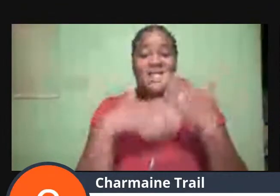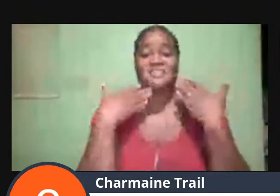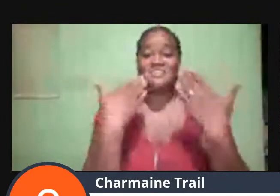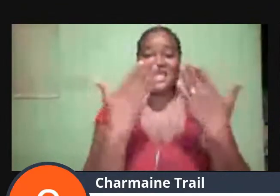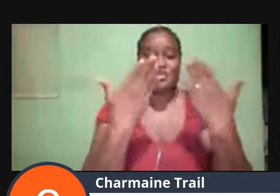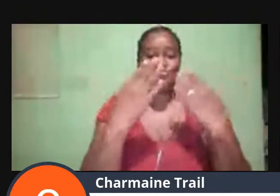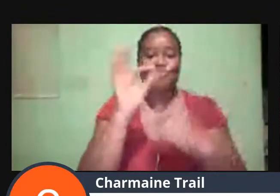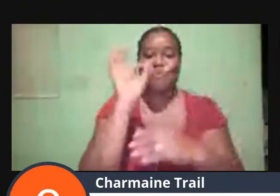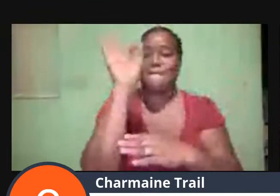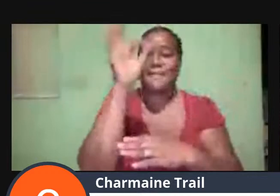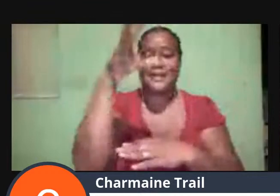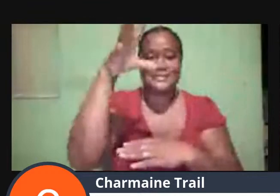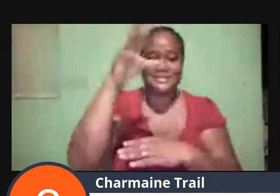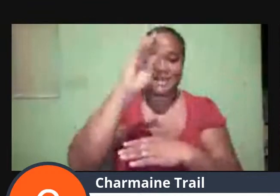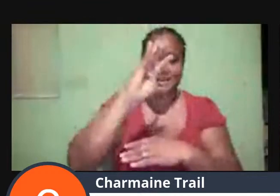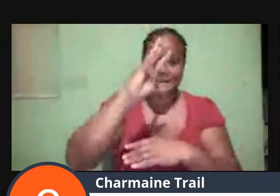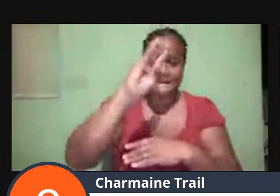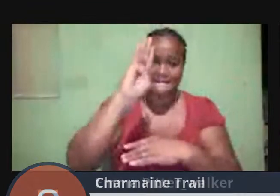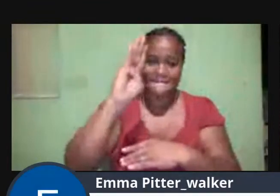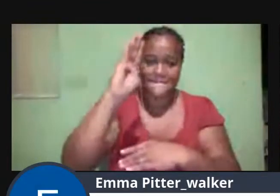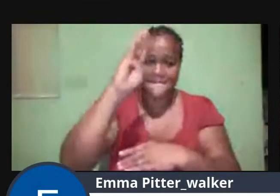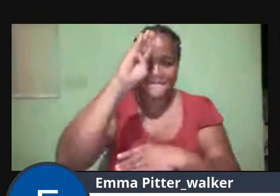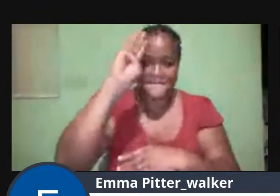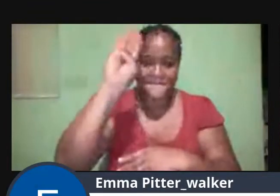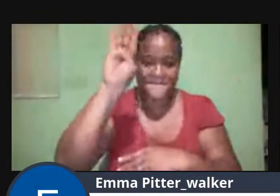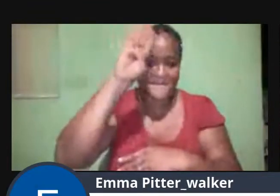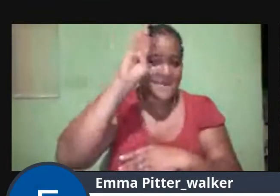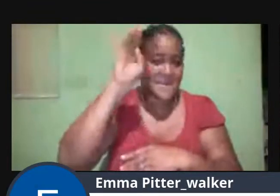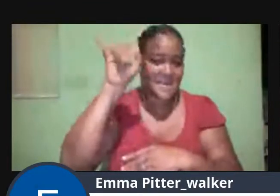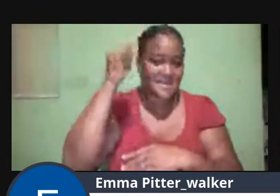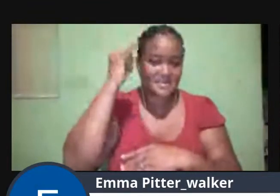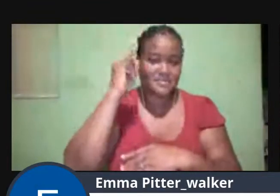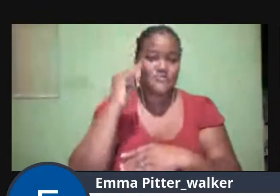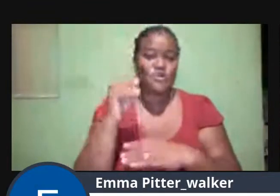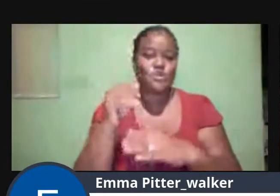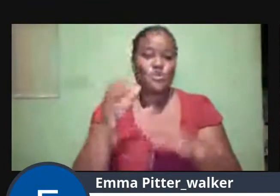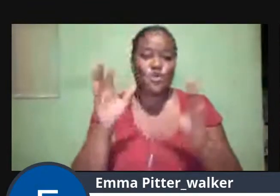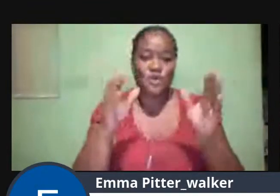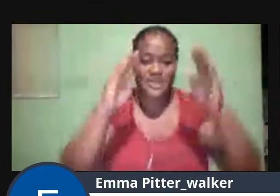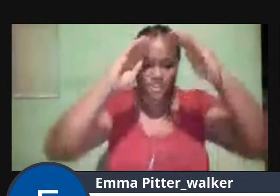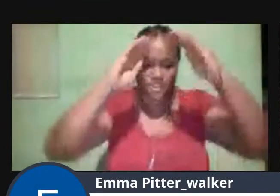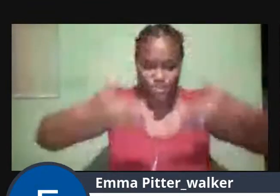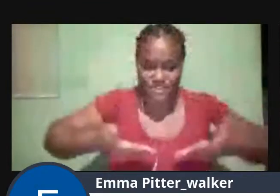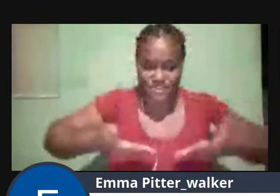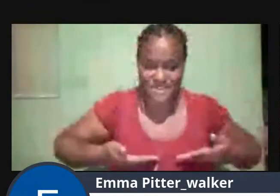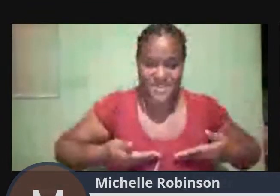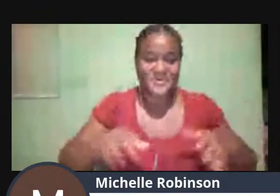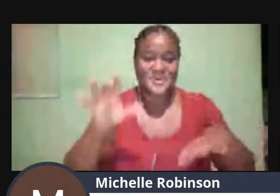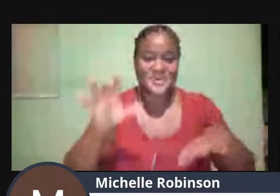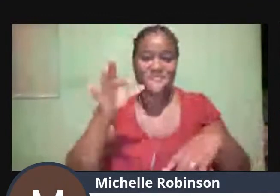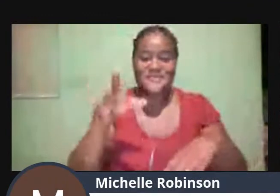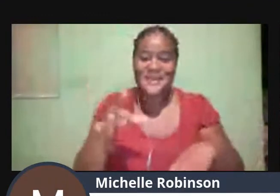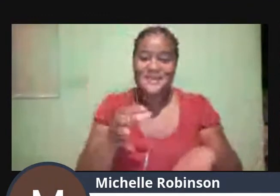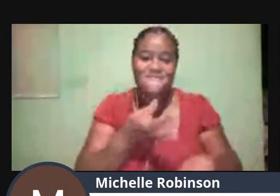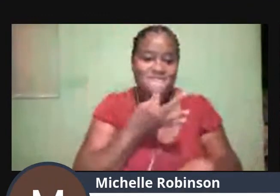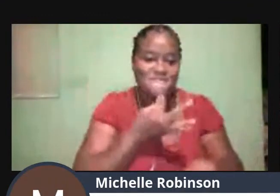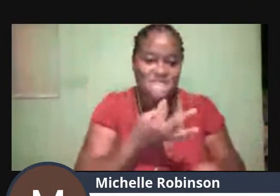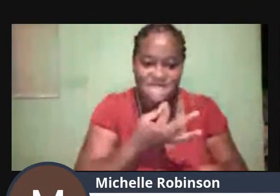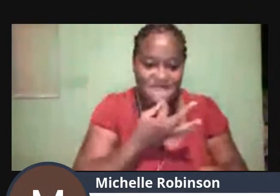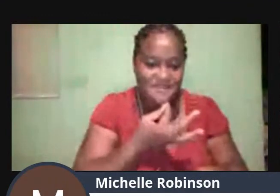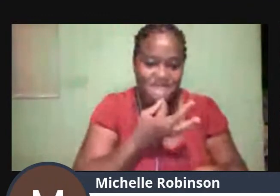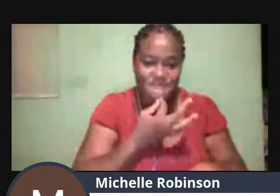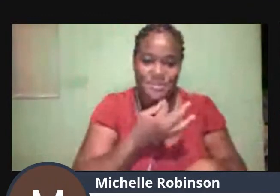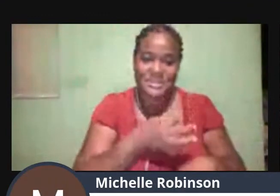Barnaby For your kind words of introduction This is one of my favorite preachers I